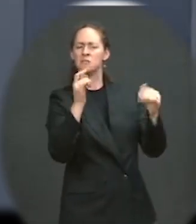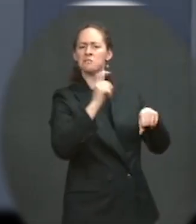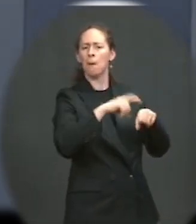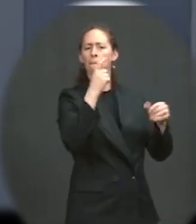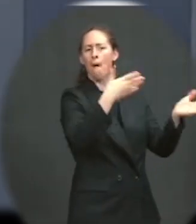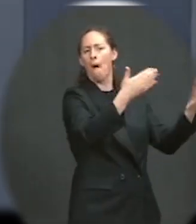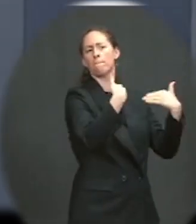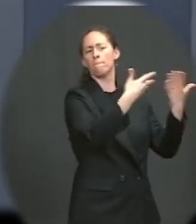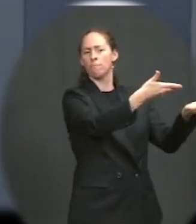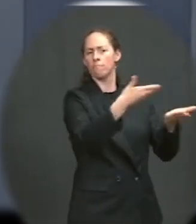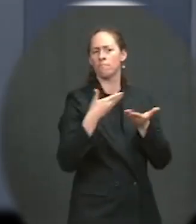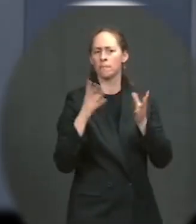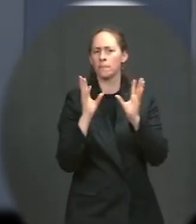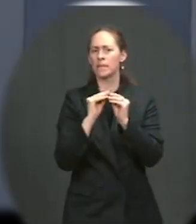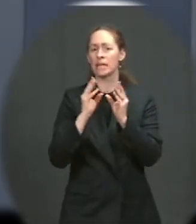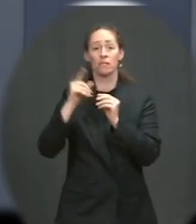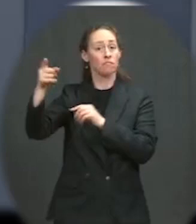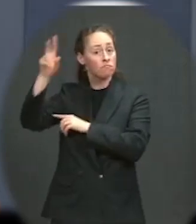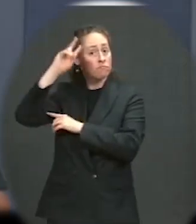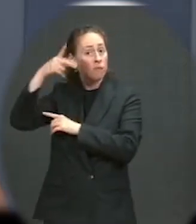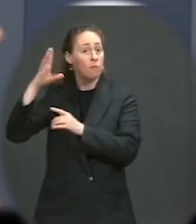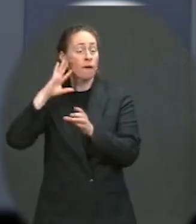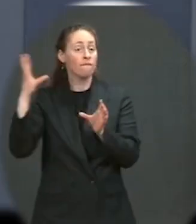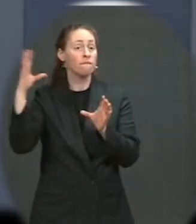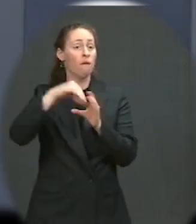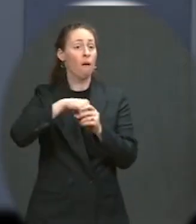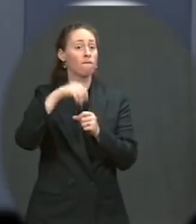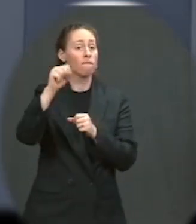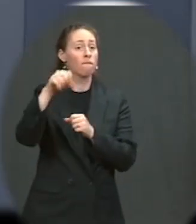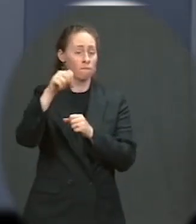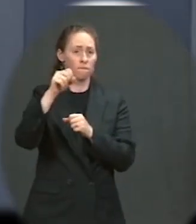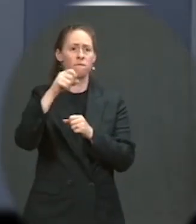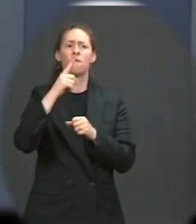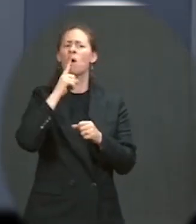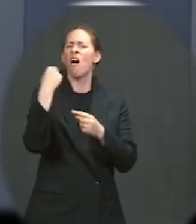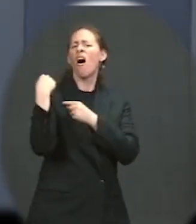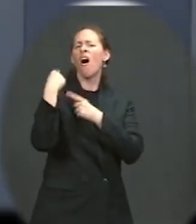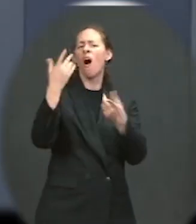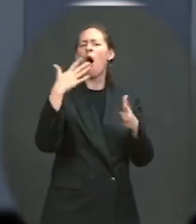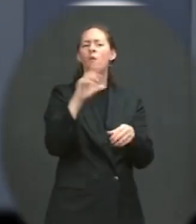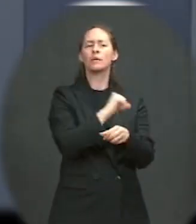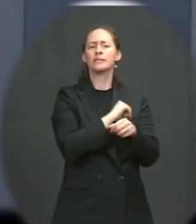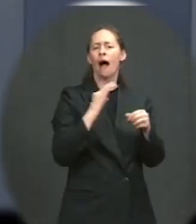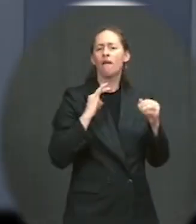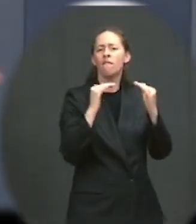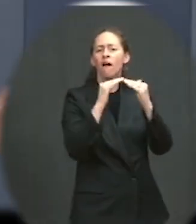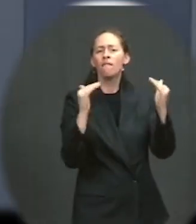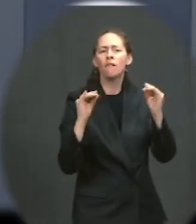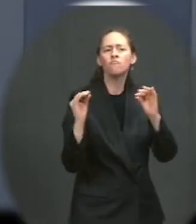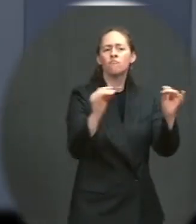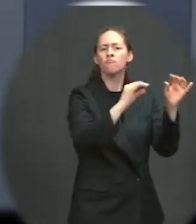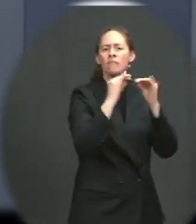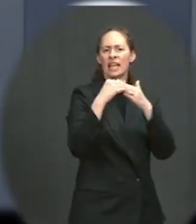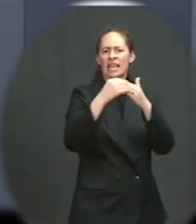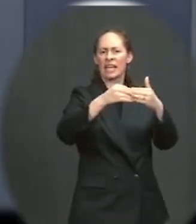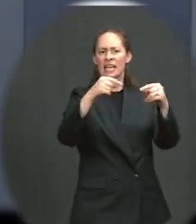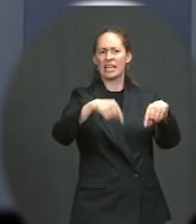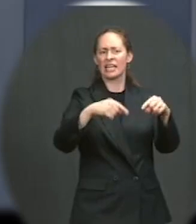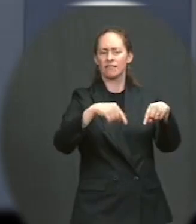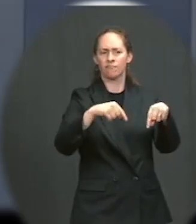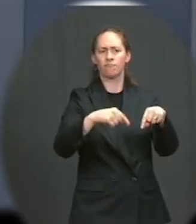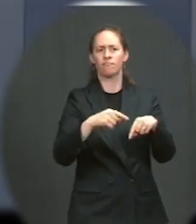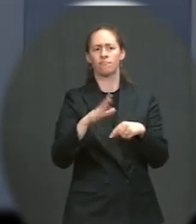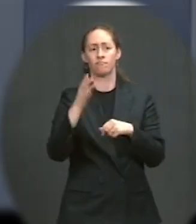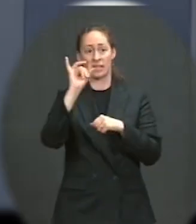they've really been led at the staff level over the past couple of days, and if there's calls that warrant the vice president or the president making, certainly they would make them, but